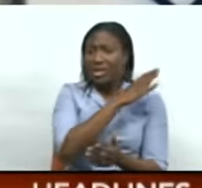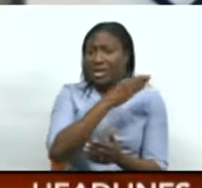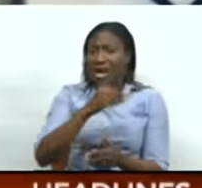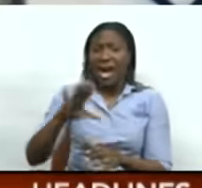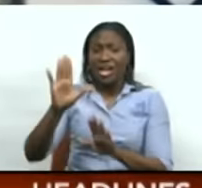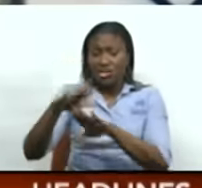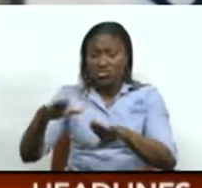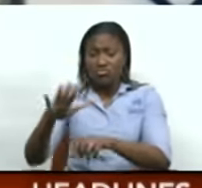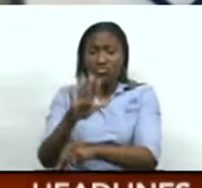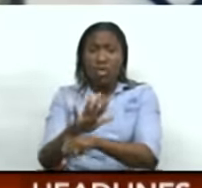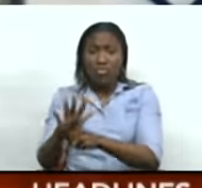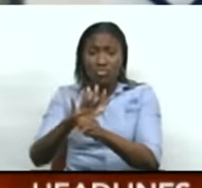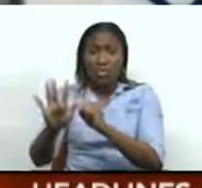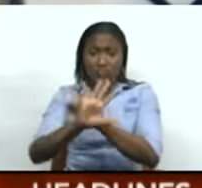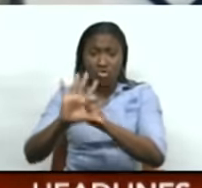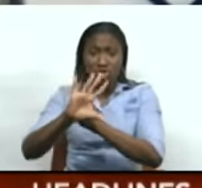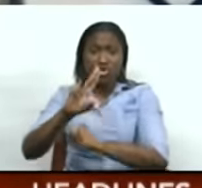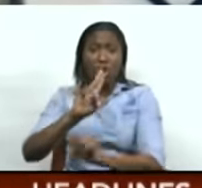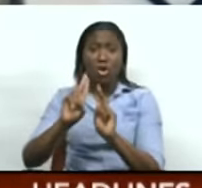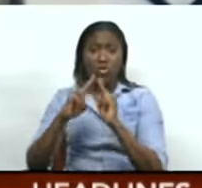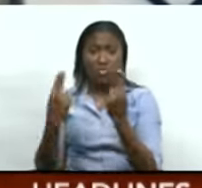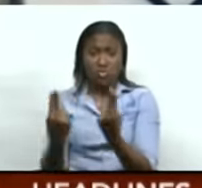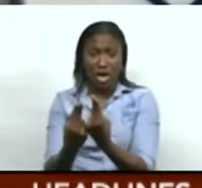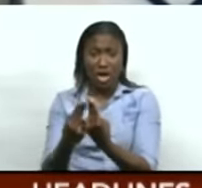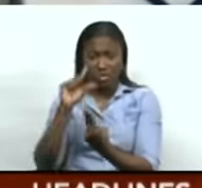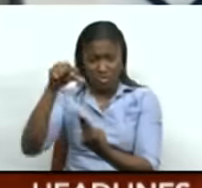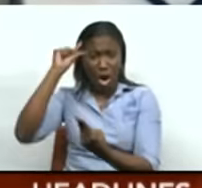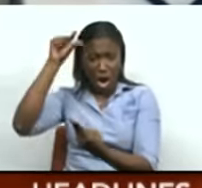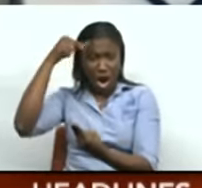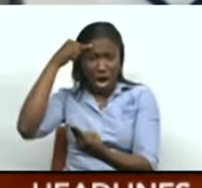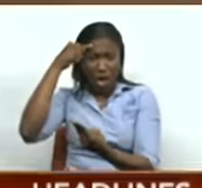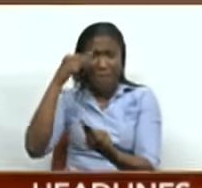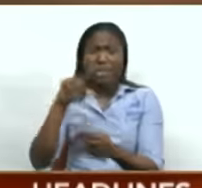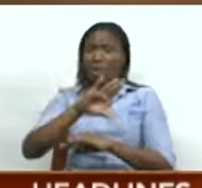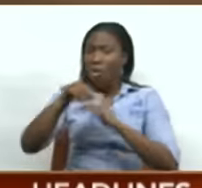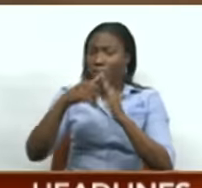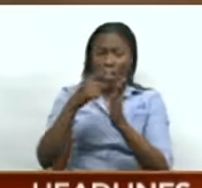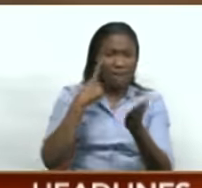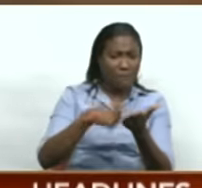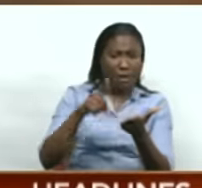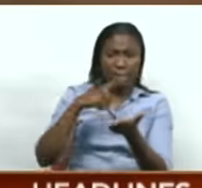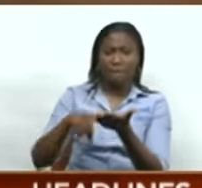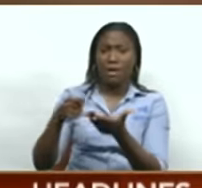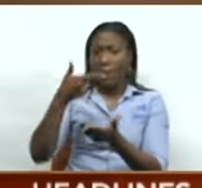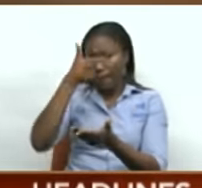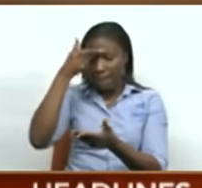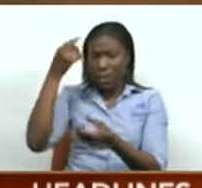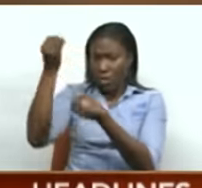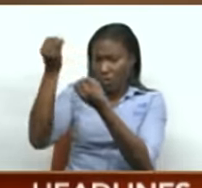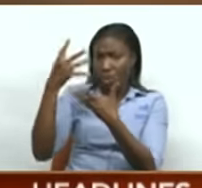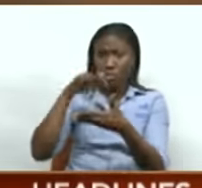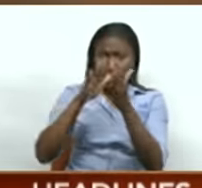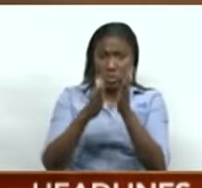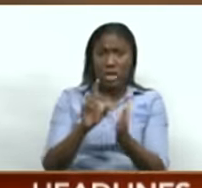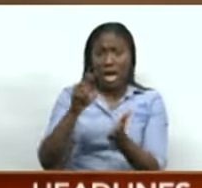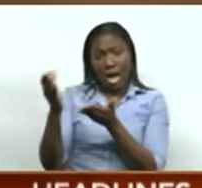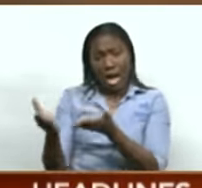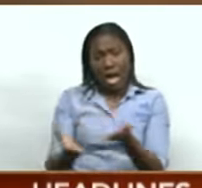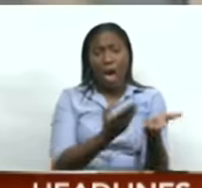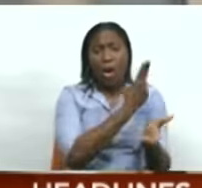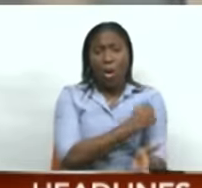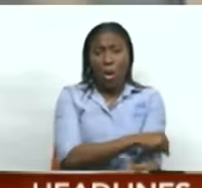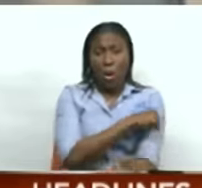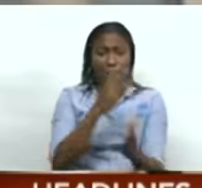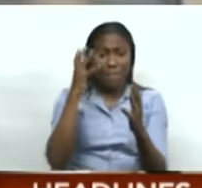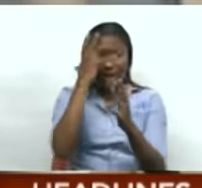all looking into the altercation that took place on the school's compound yesterday. We were told the student needed medical attention for a swollen